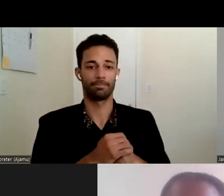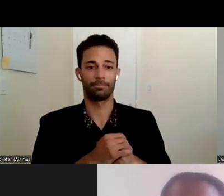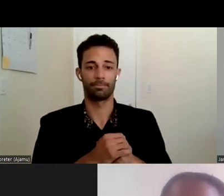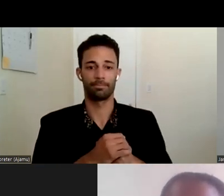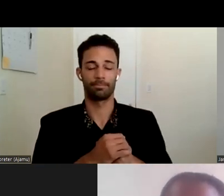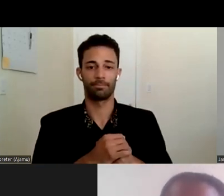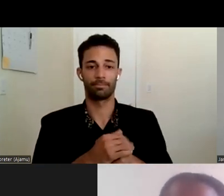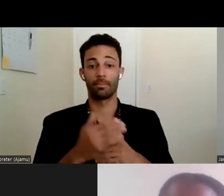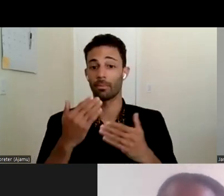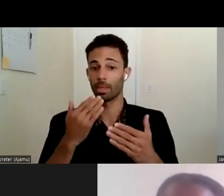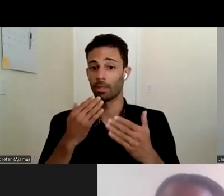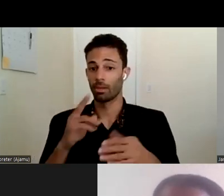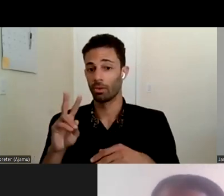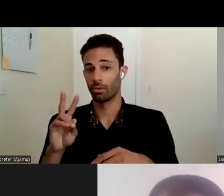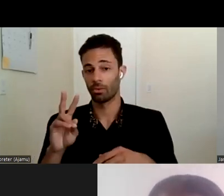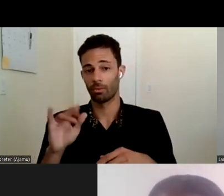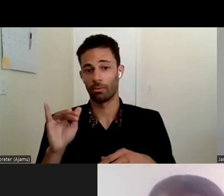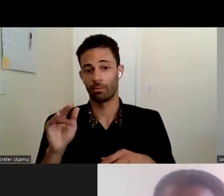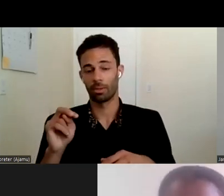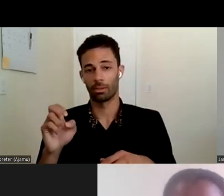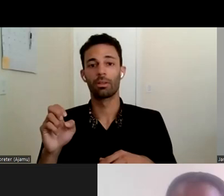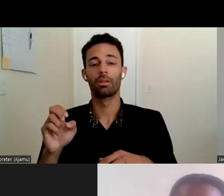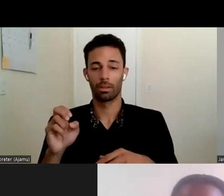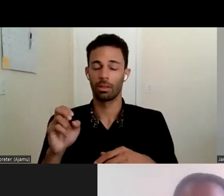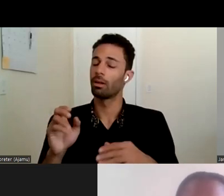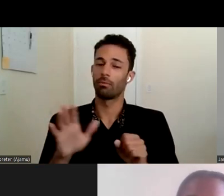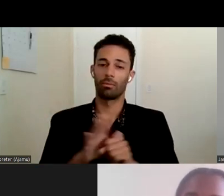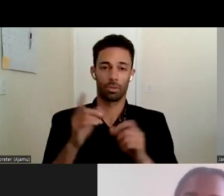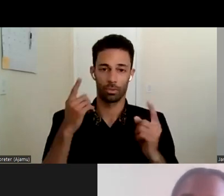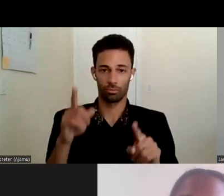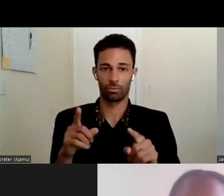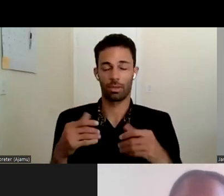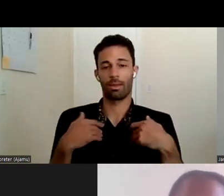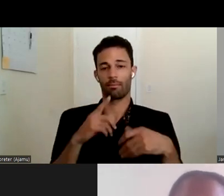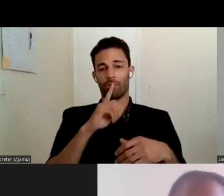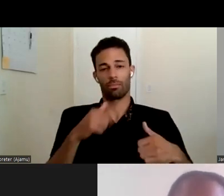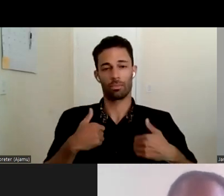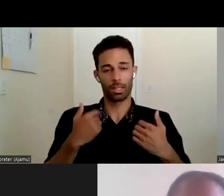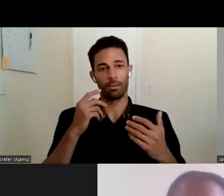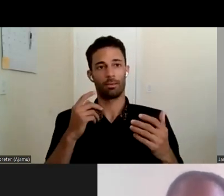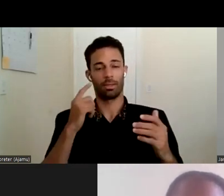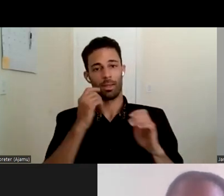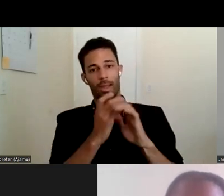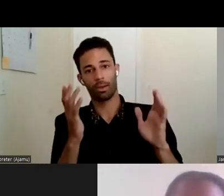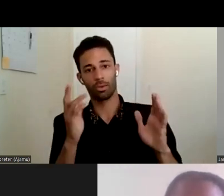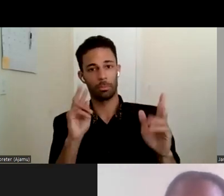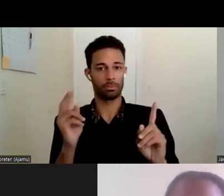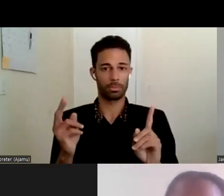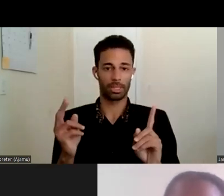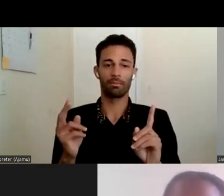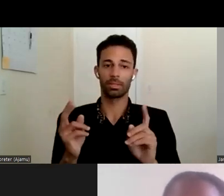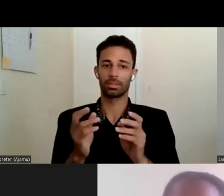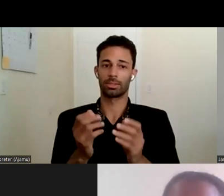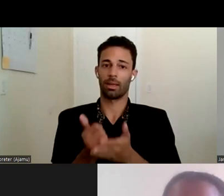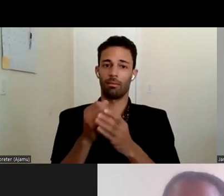Thank you Vivian I totally agree. Having that realistic outcome and perspective is really helpful in a case like